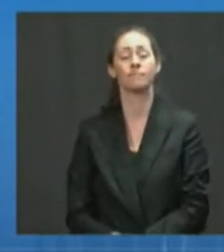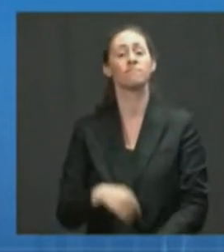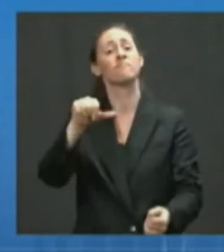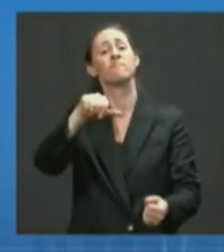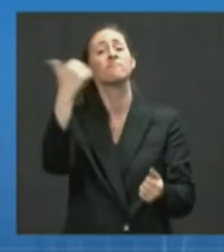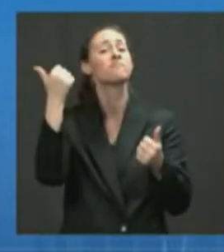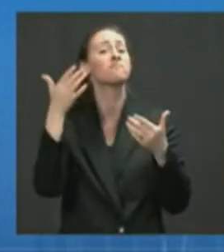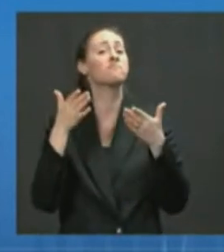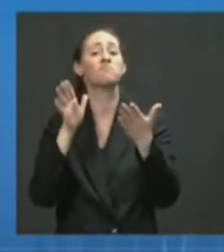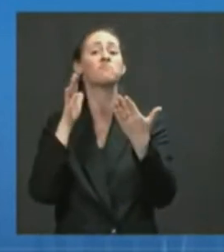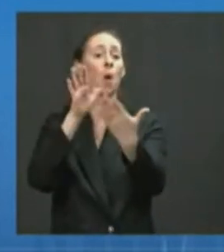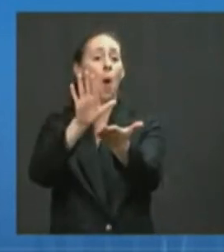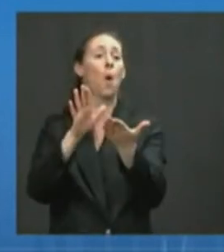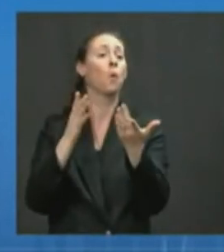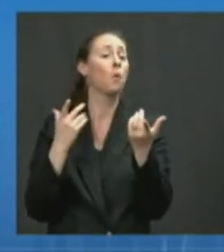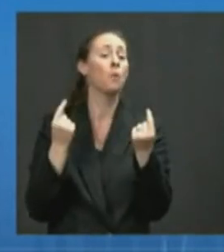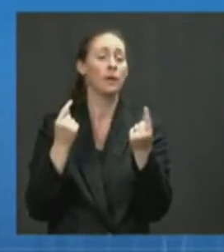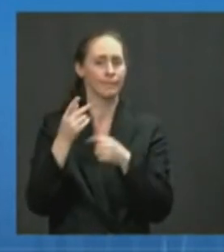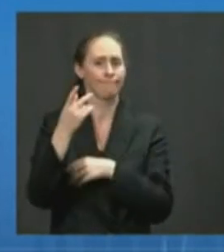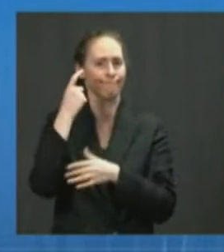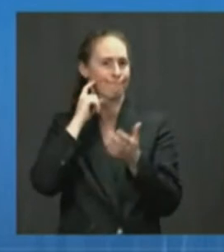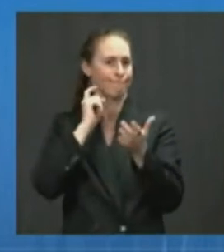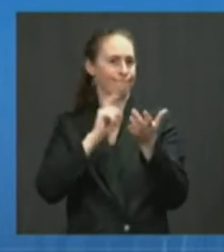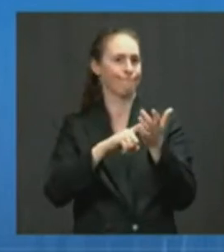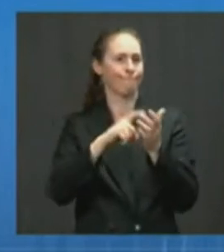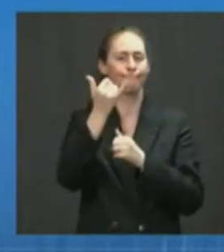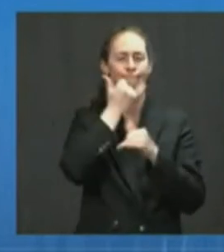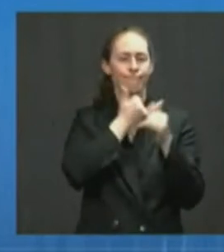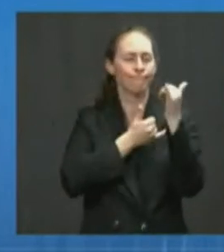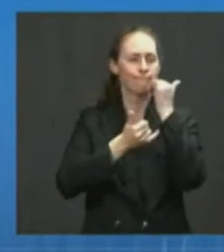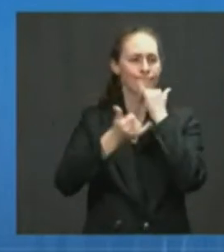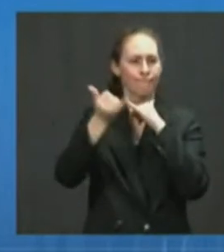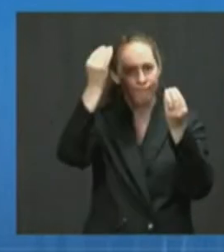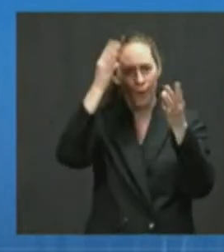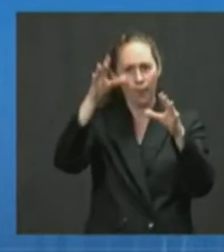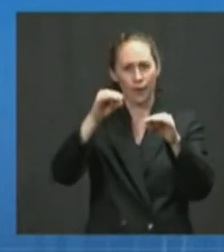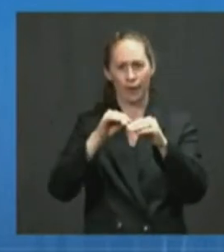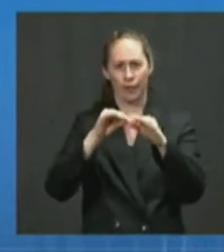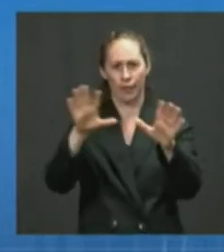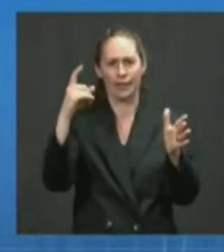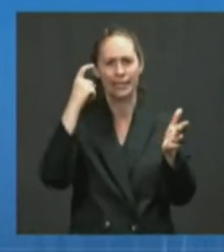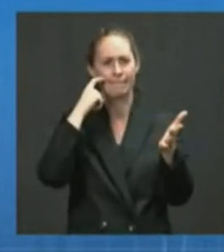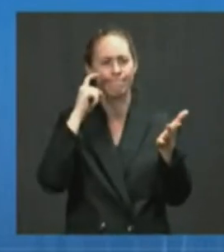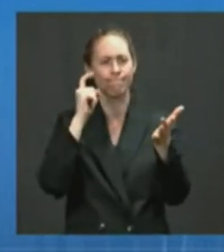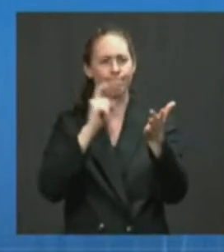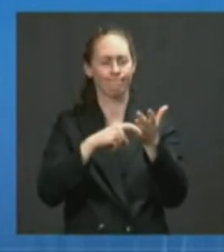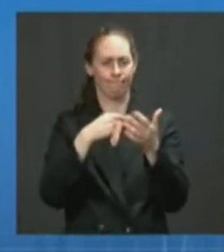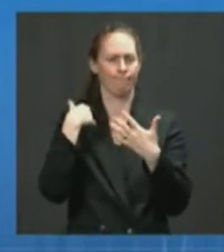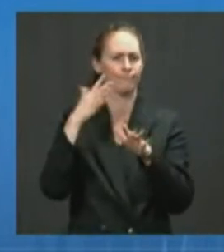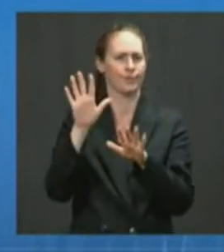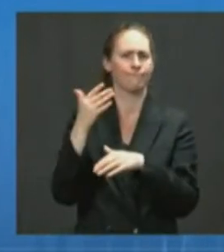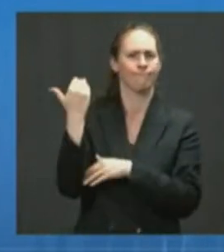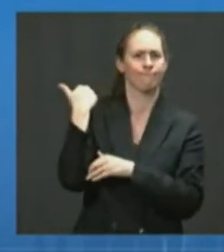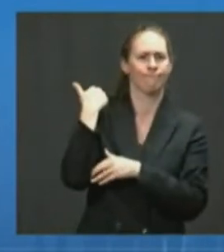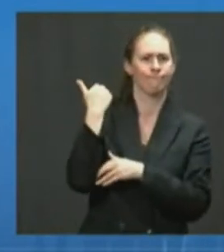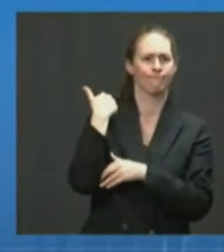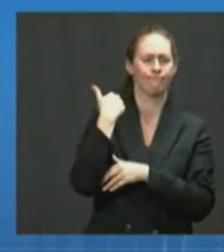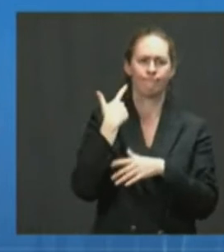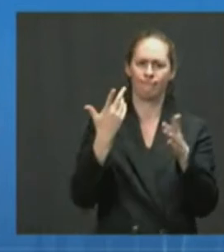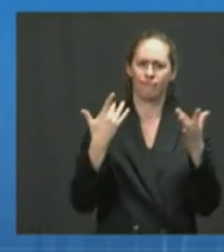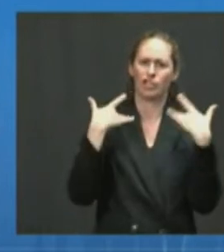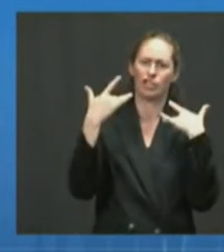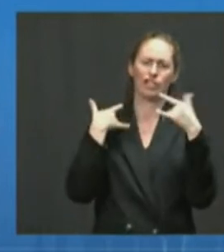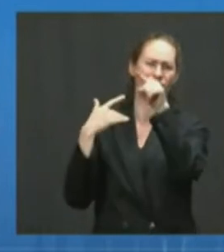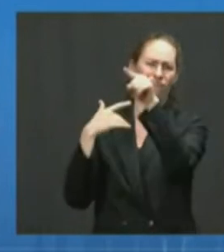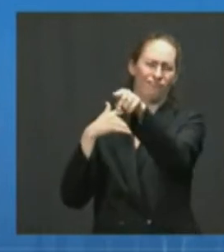misinformation. Last week, I issued a Surgeon General's advisory to call the nation's attention to the threat of health misinformation. Since